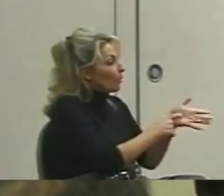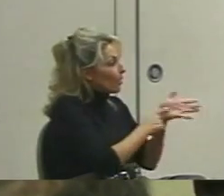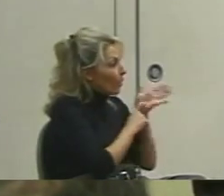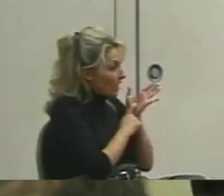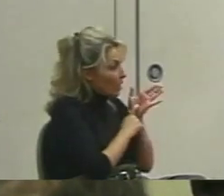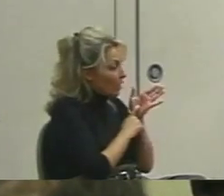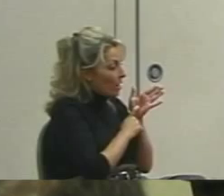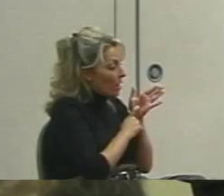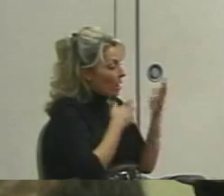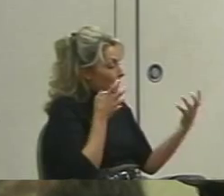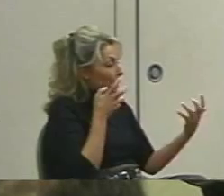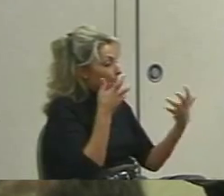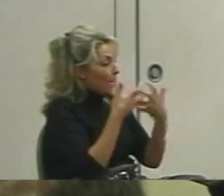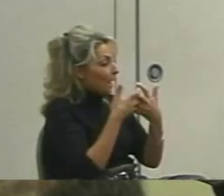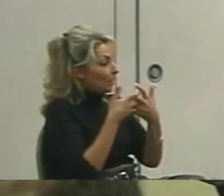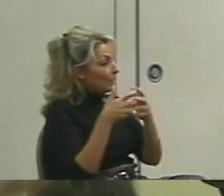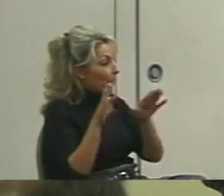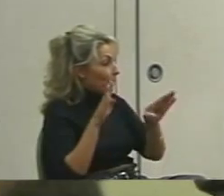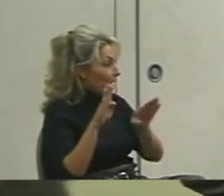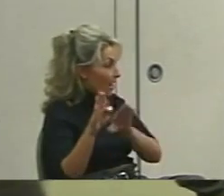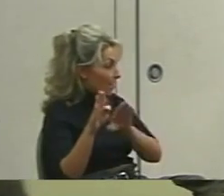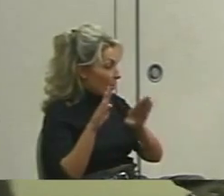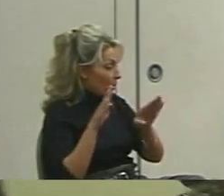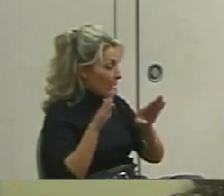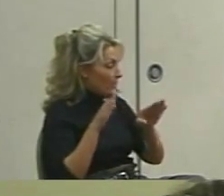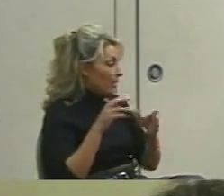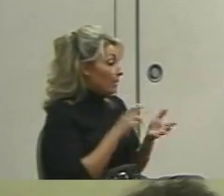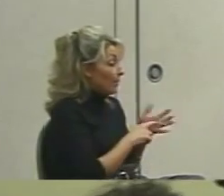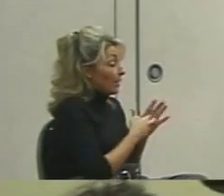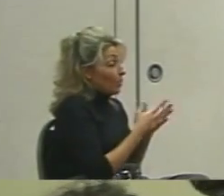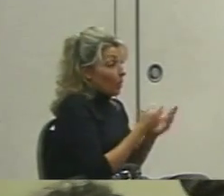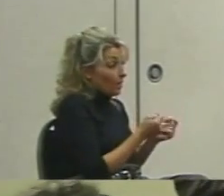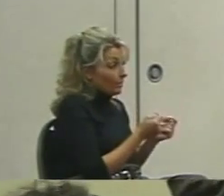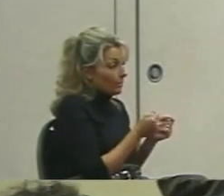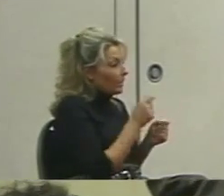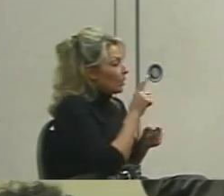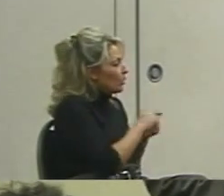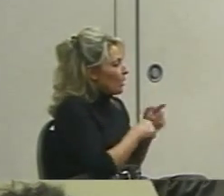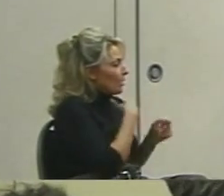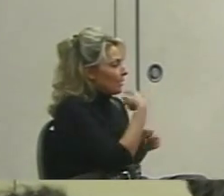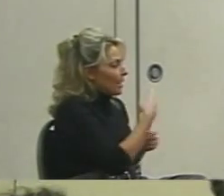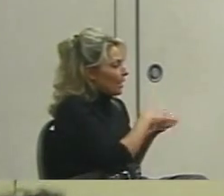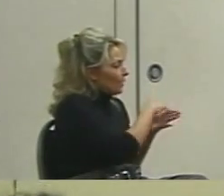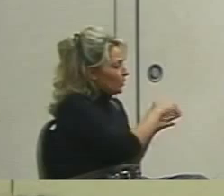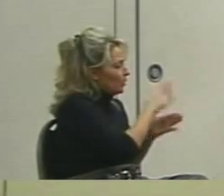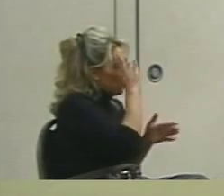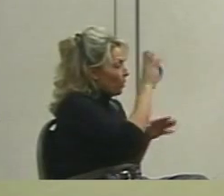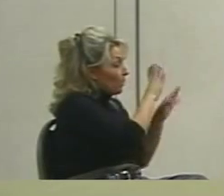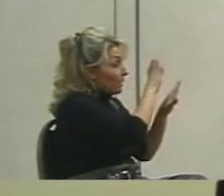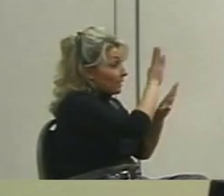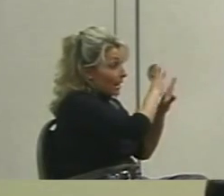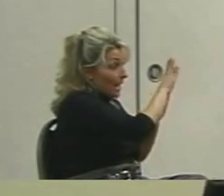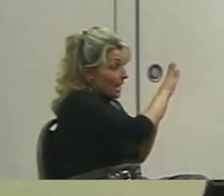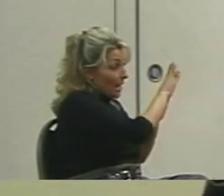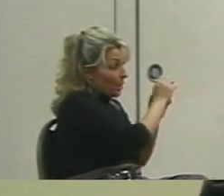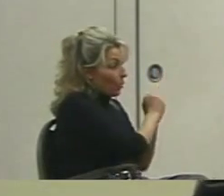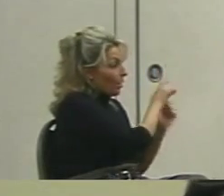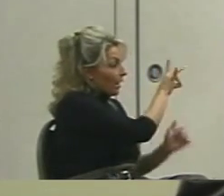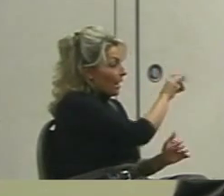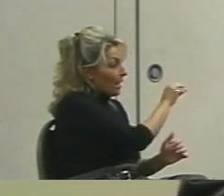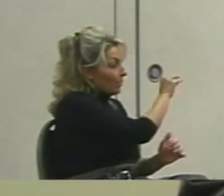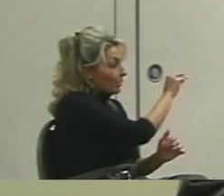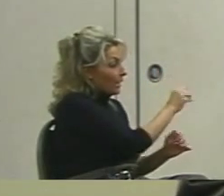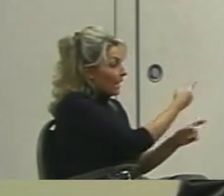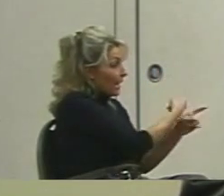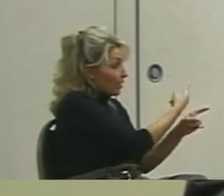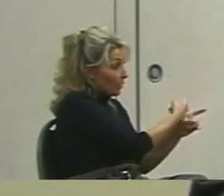matches the behavior. What that means is you can't say student will raise his hand with 80% accuracy